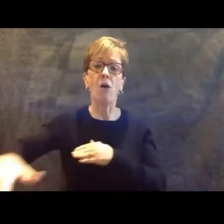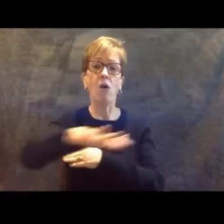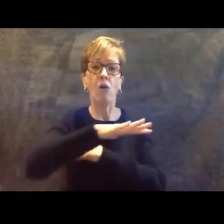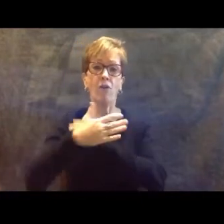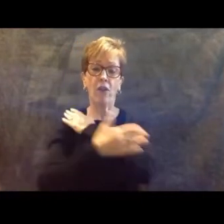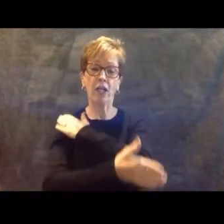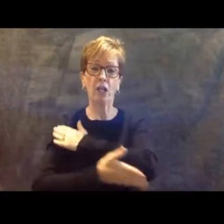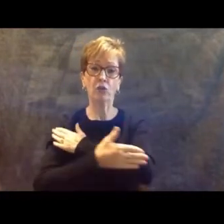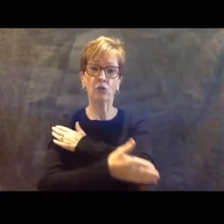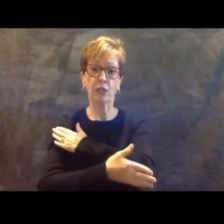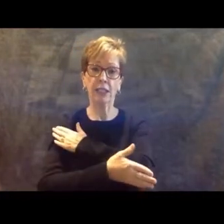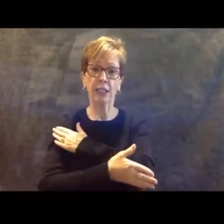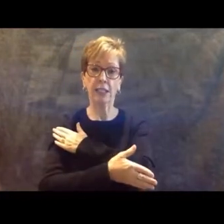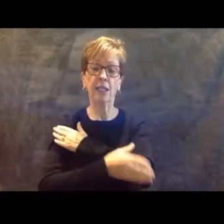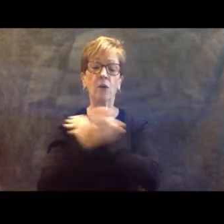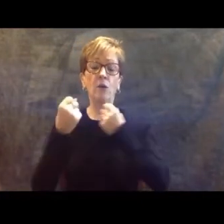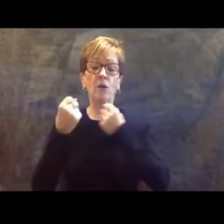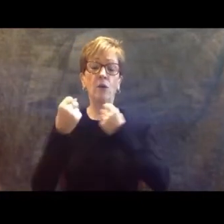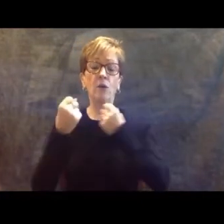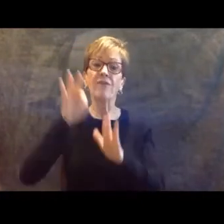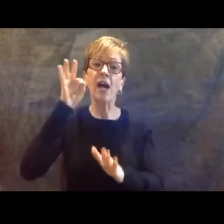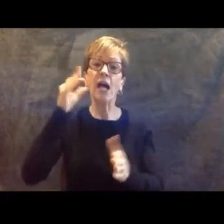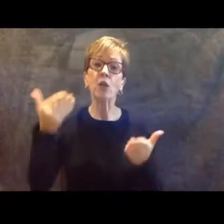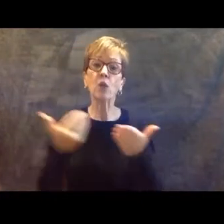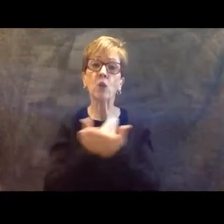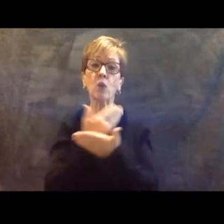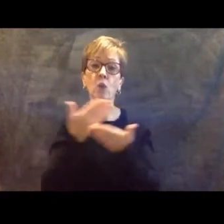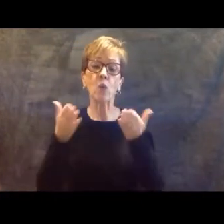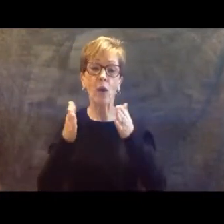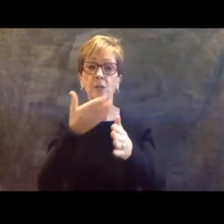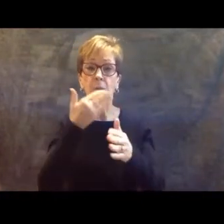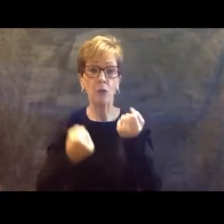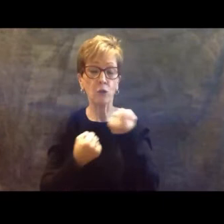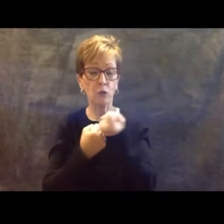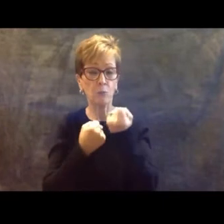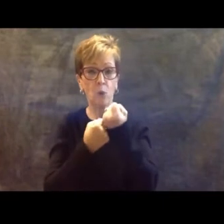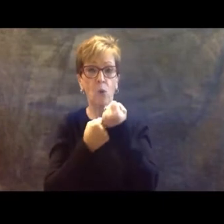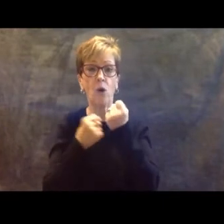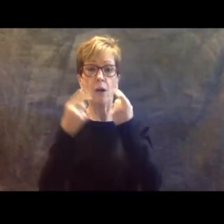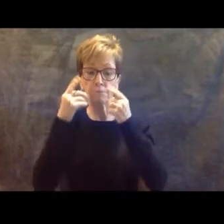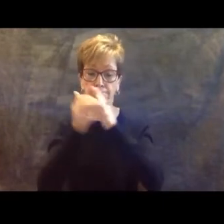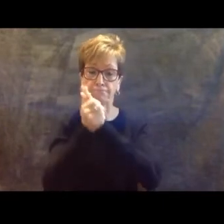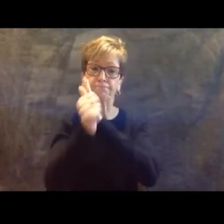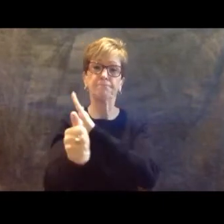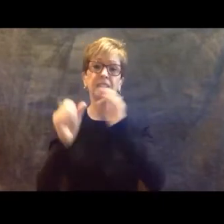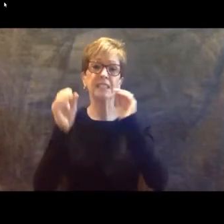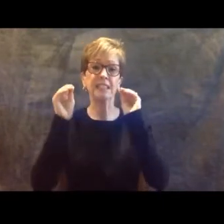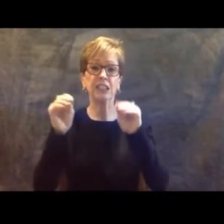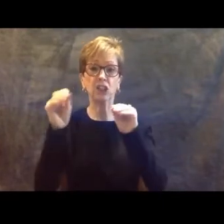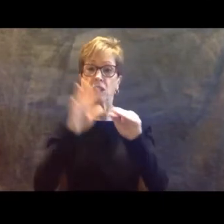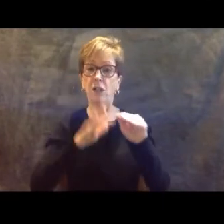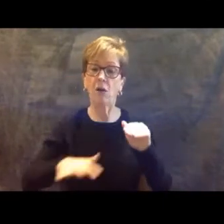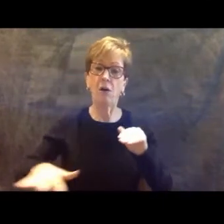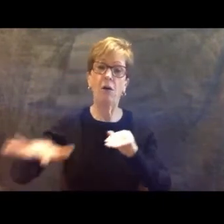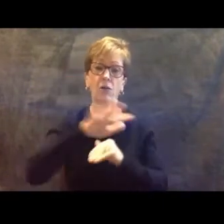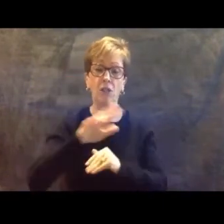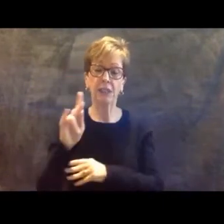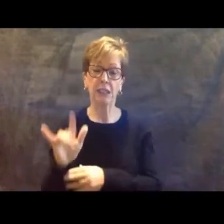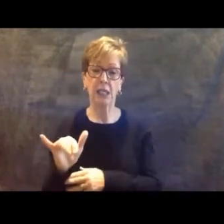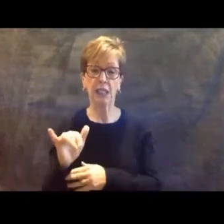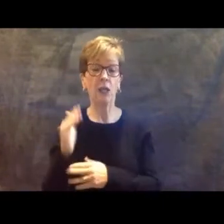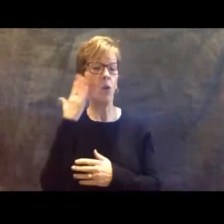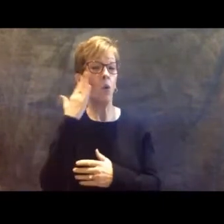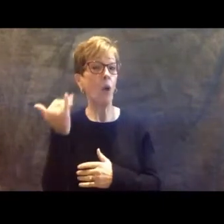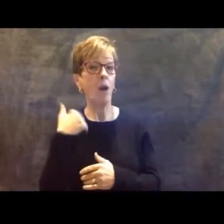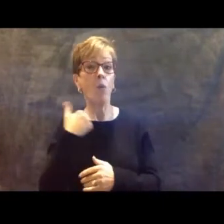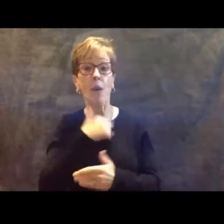support accomplished teaching across the Commonwealth. Because we believe that students should be at the